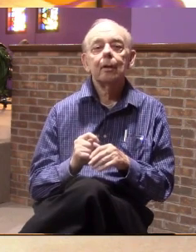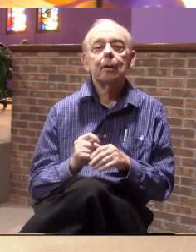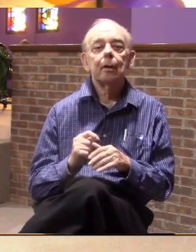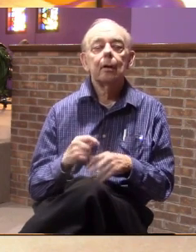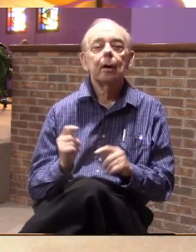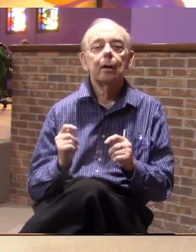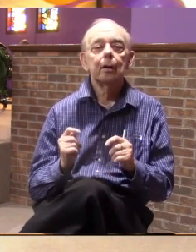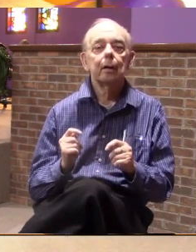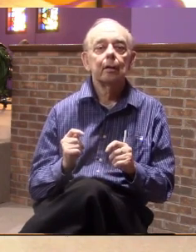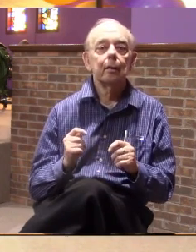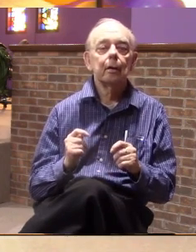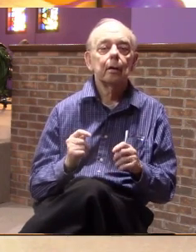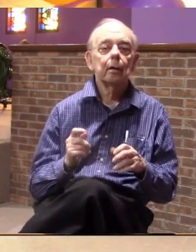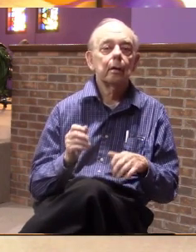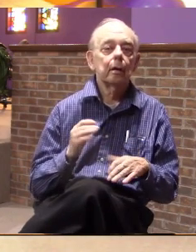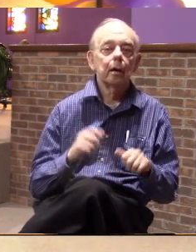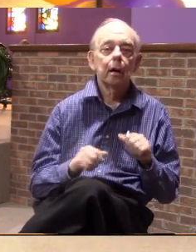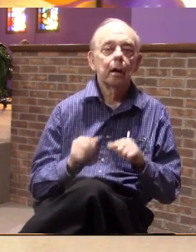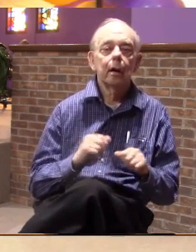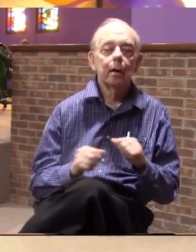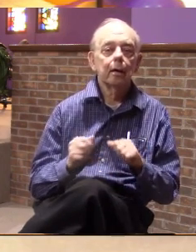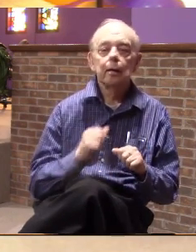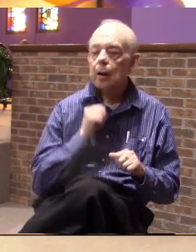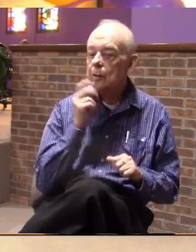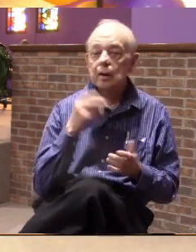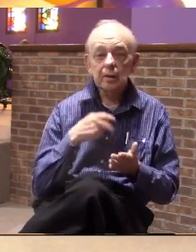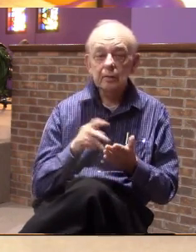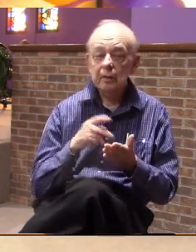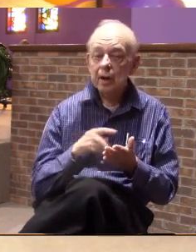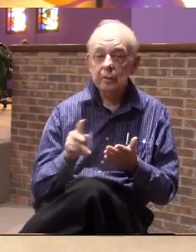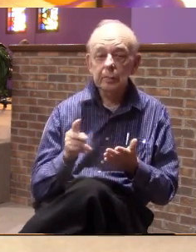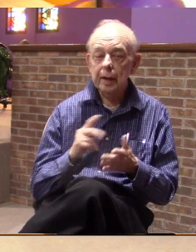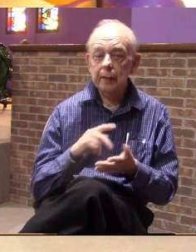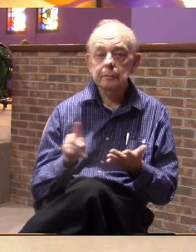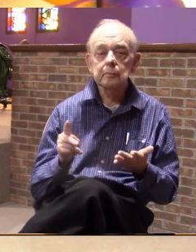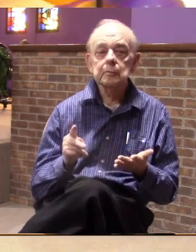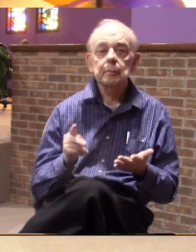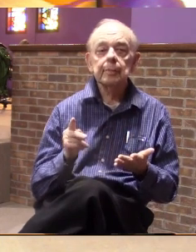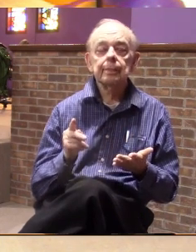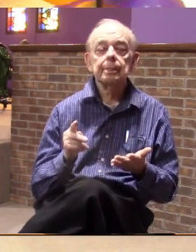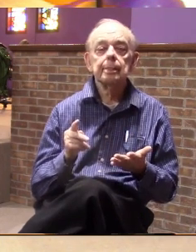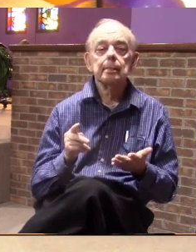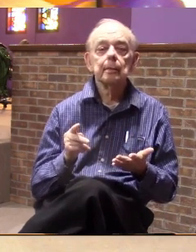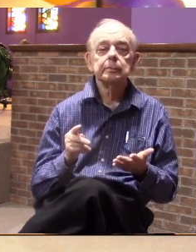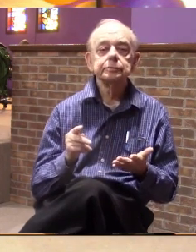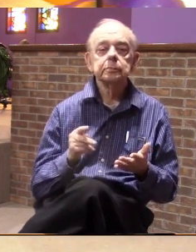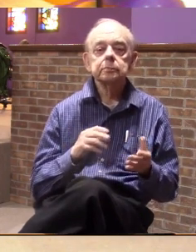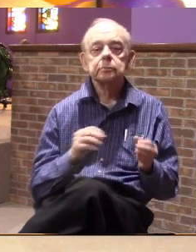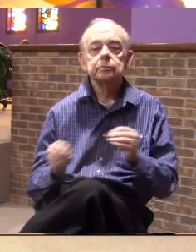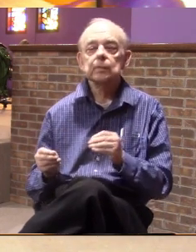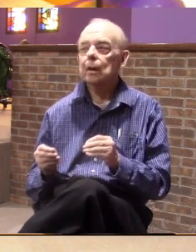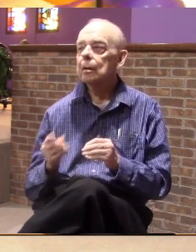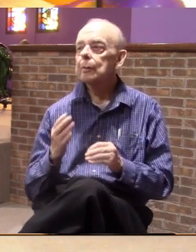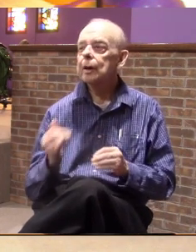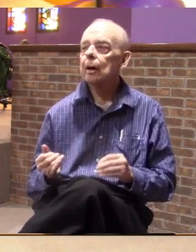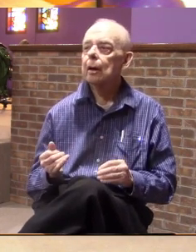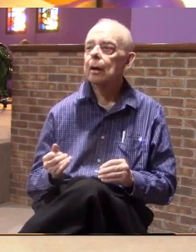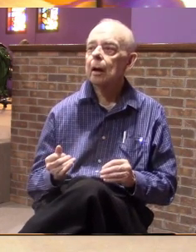And they're trying to negotiate the rent and they say, no, we're not going to negotiate. Here is going to be the rent. So they're moving because